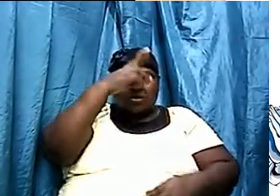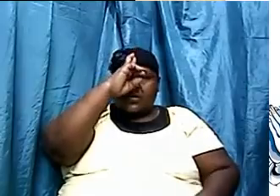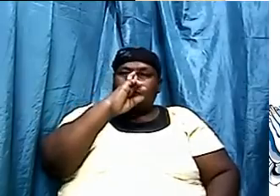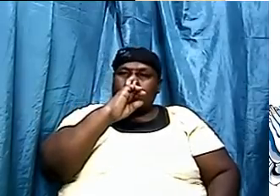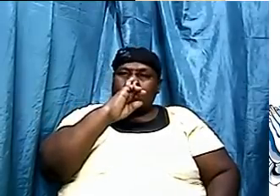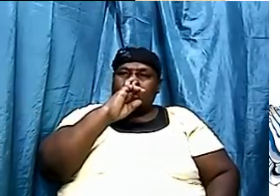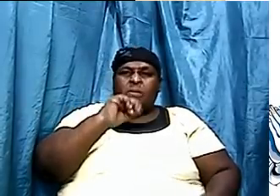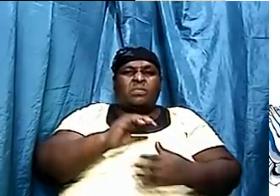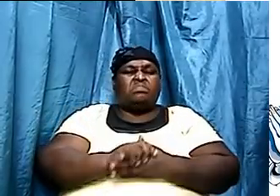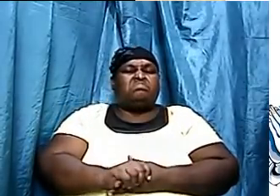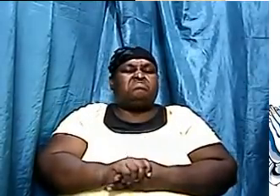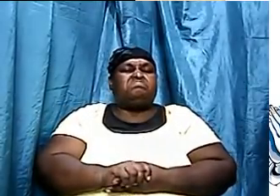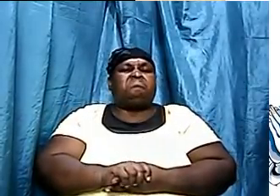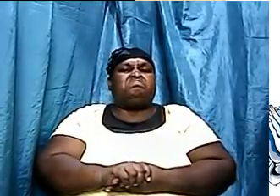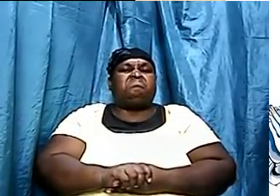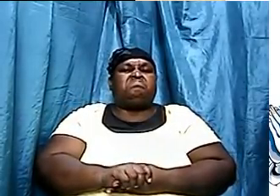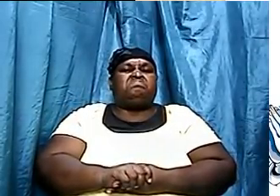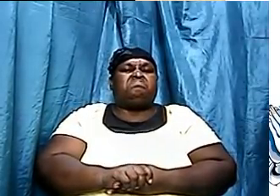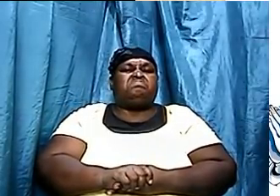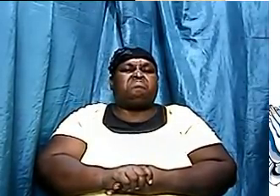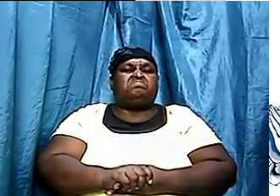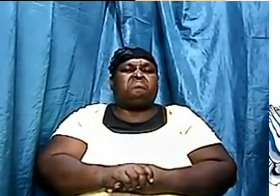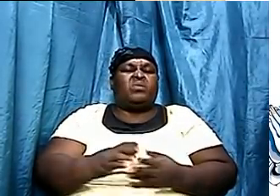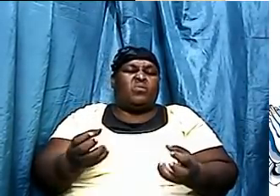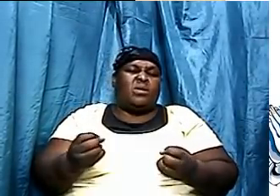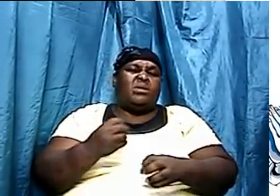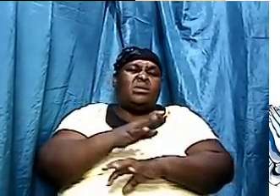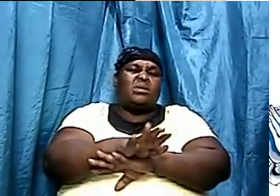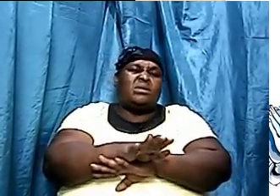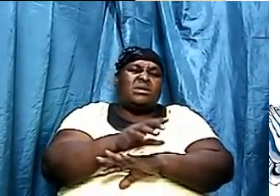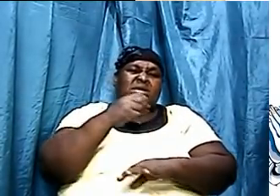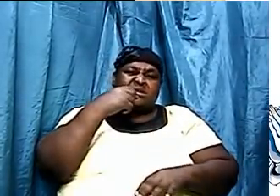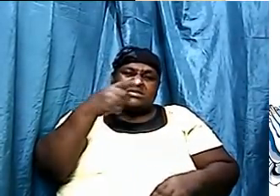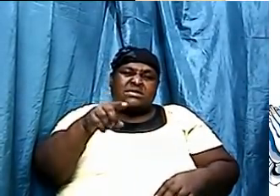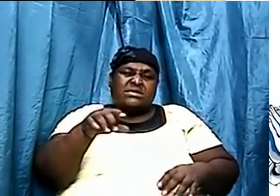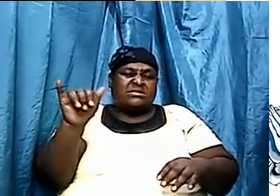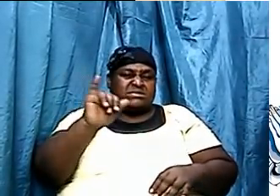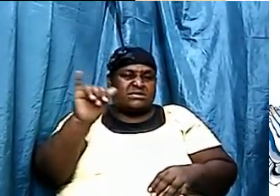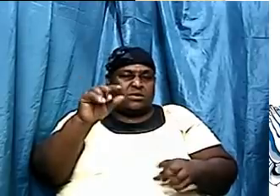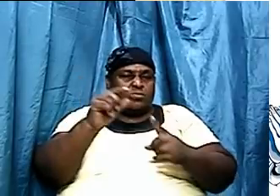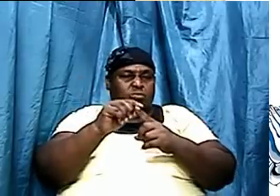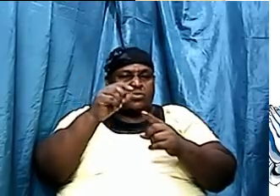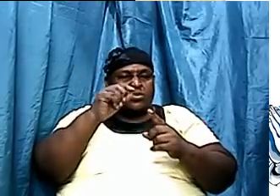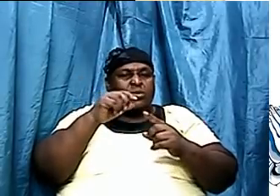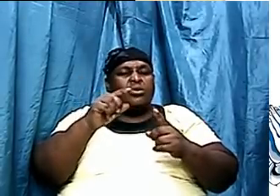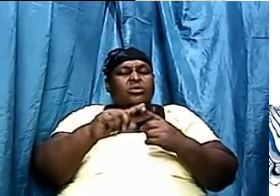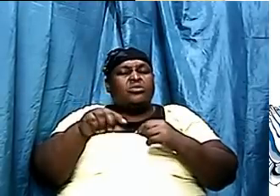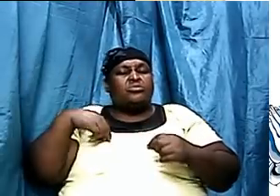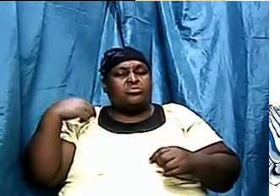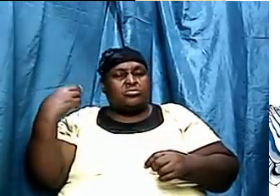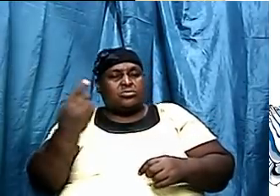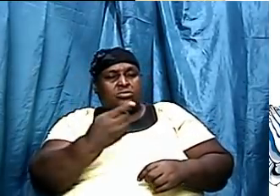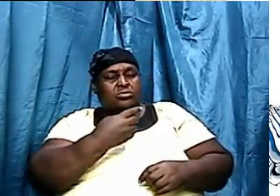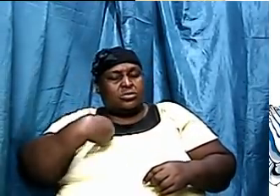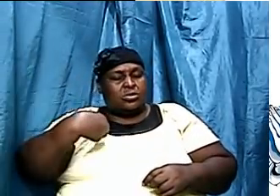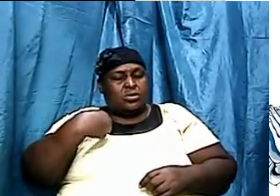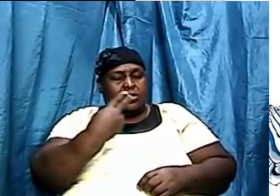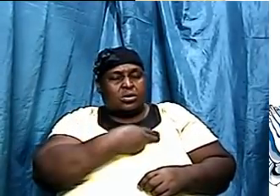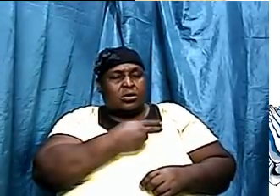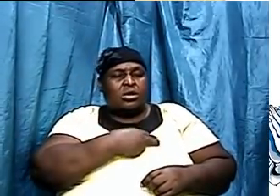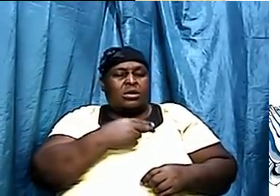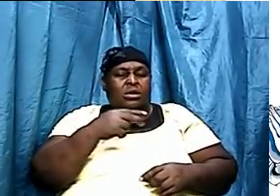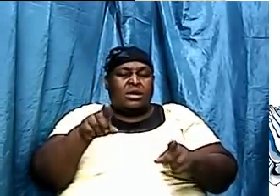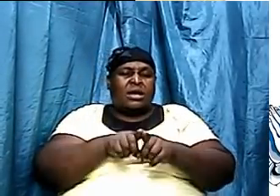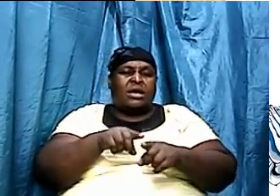And I want to, tonight, say those same words to us, as we look into